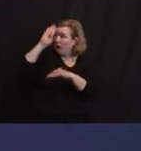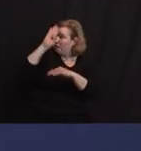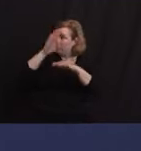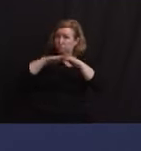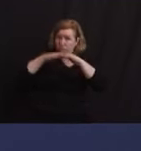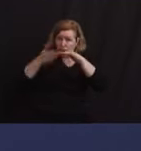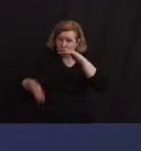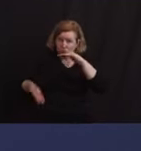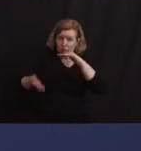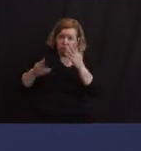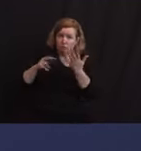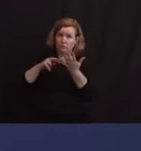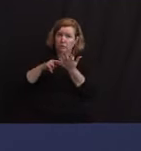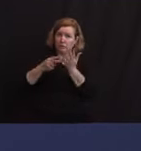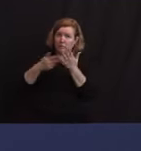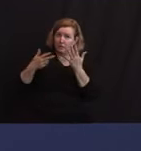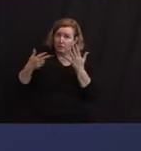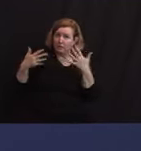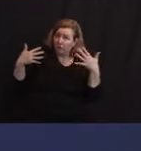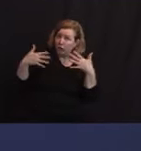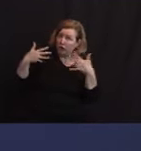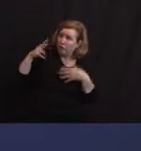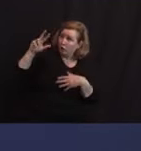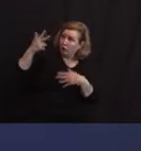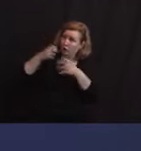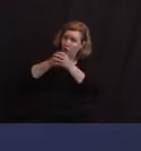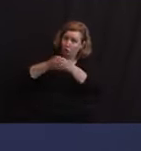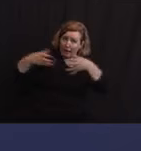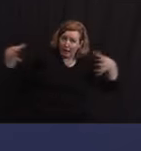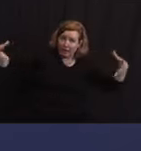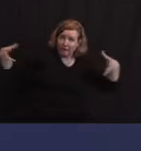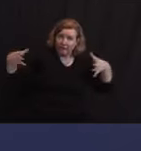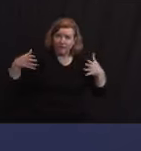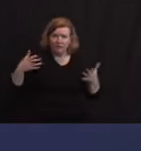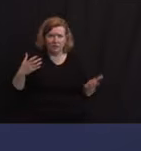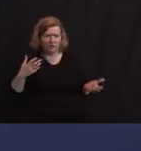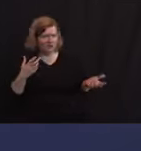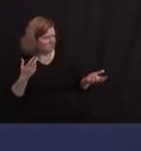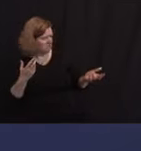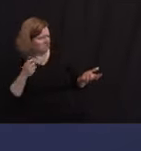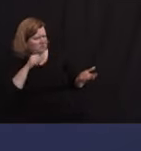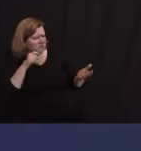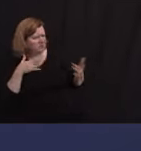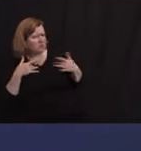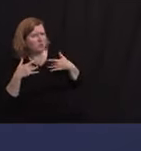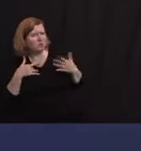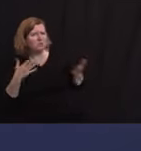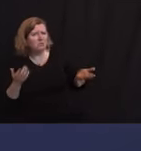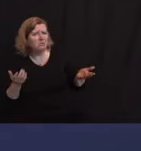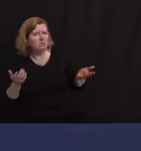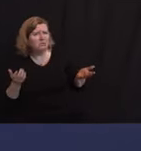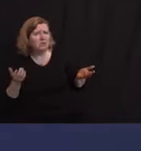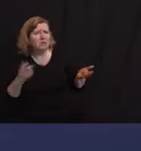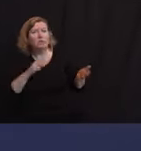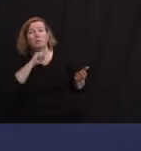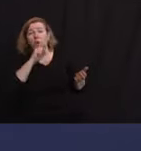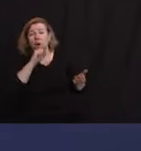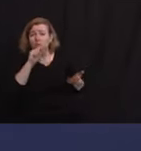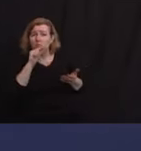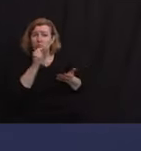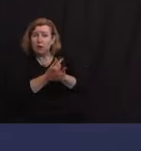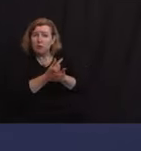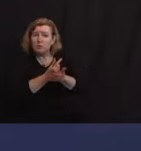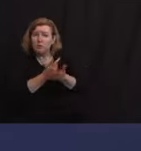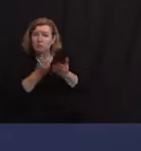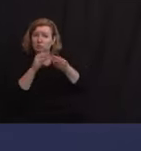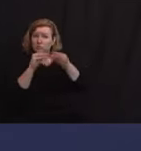in the state are over? Last week, said you owed residents guidance on proms and graduation. Some of those events are already starting to happen, and at